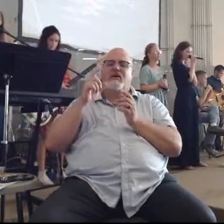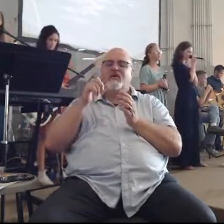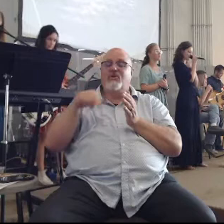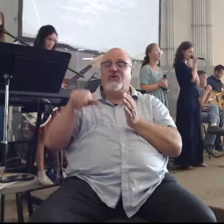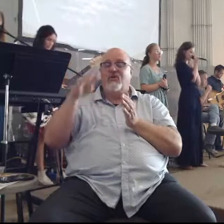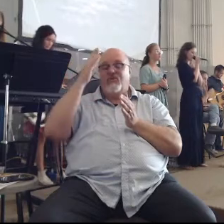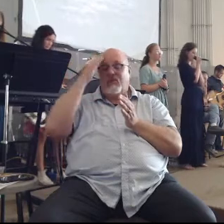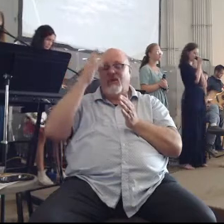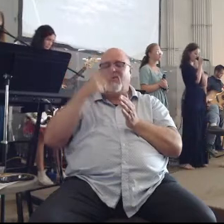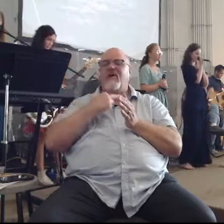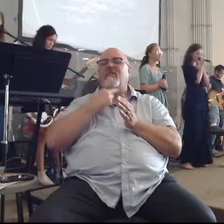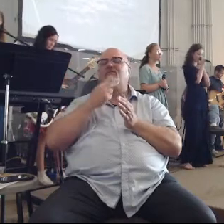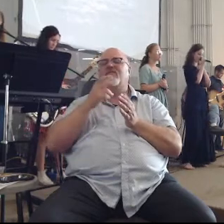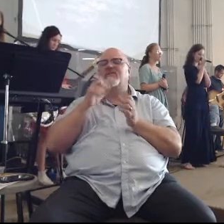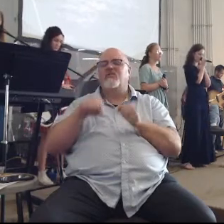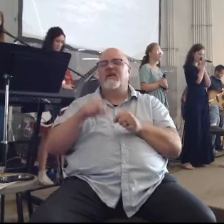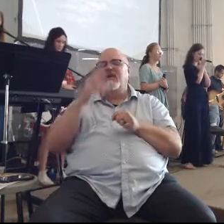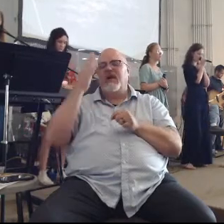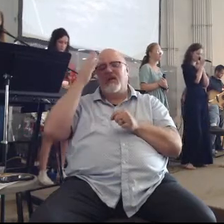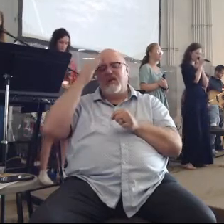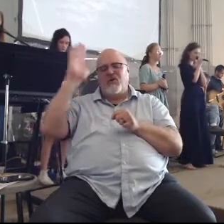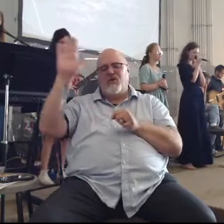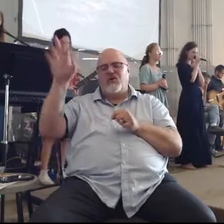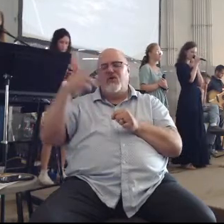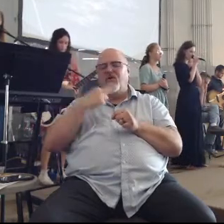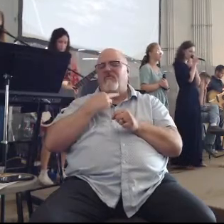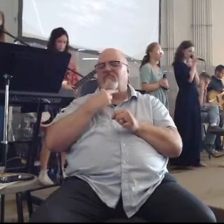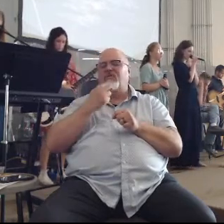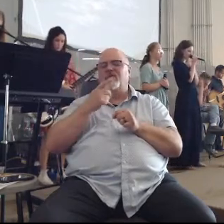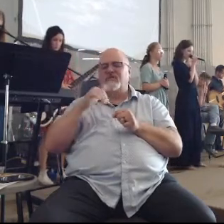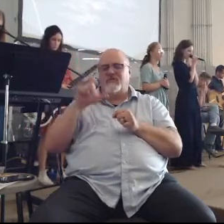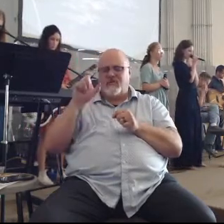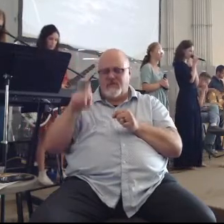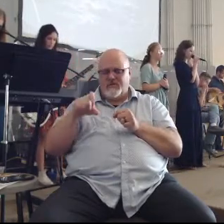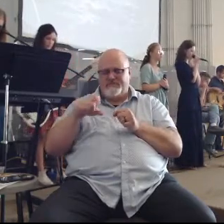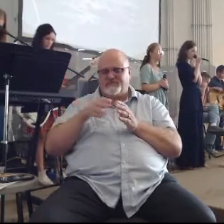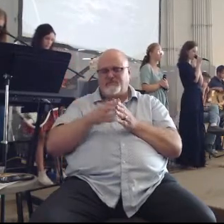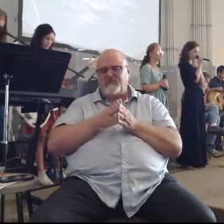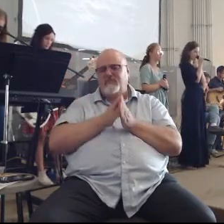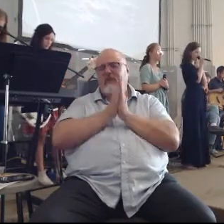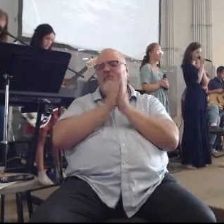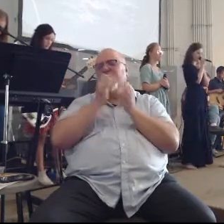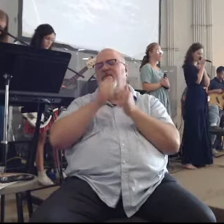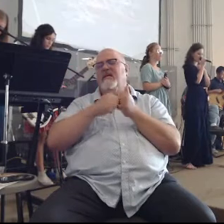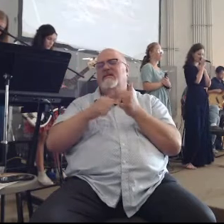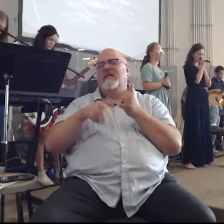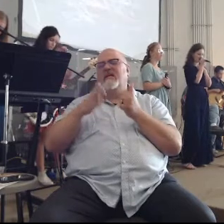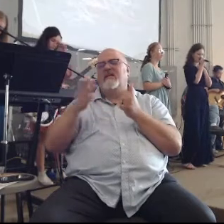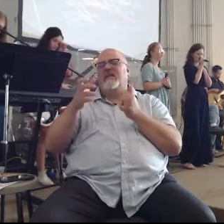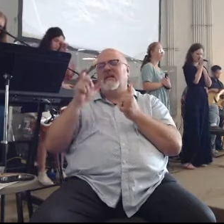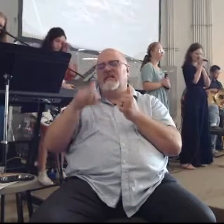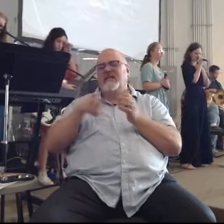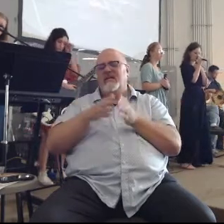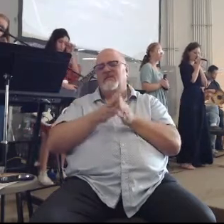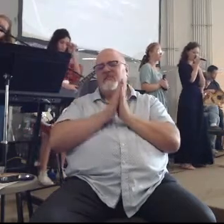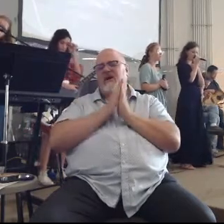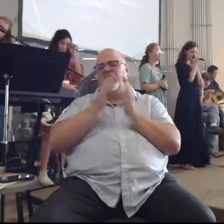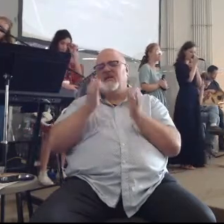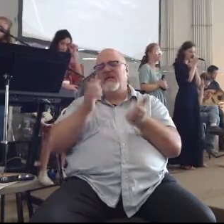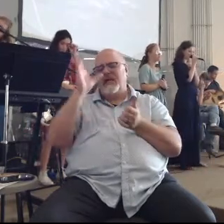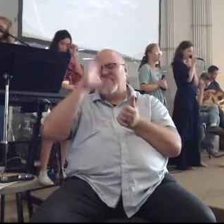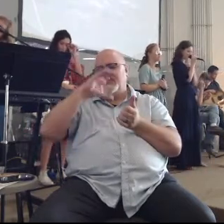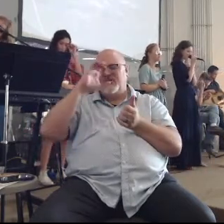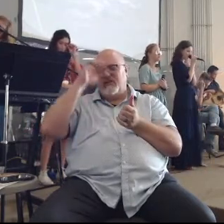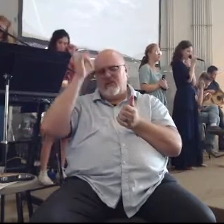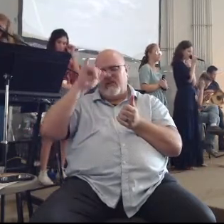our voices But we can know your voice as your sheep Lord, I pray if there's any who need prayer in here today That they would seek that out That they would be bold